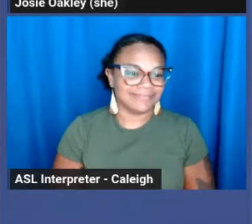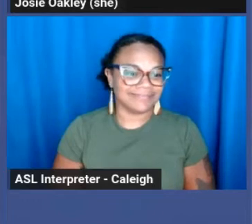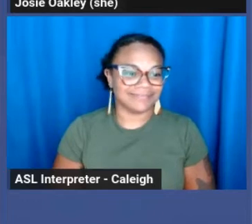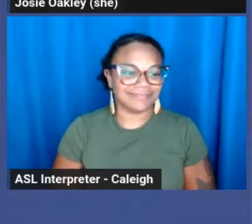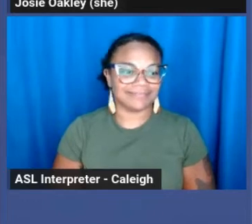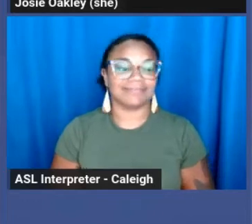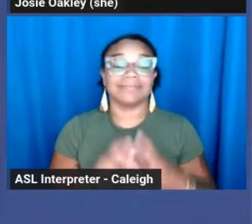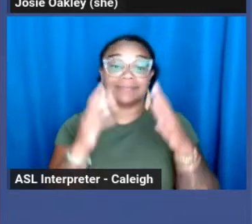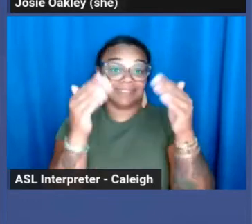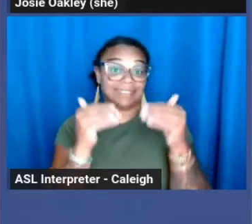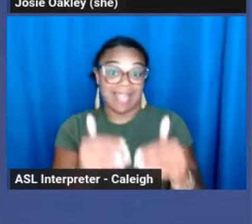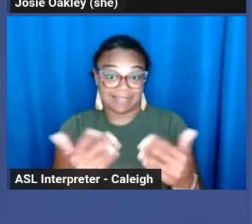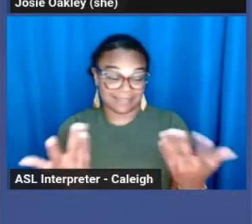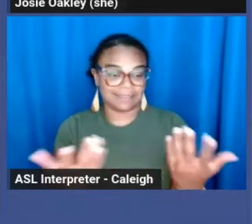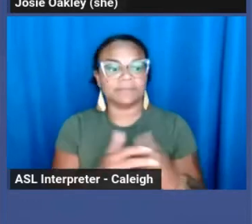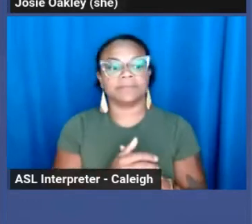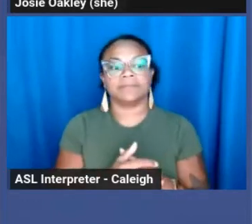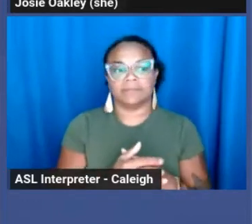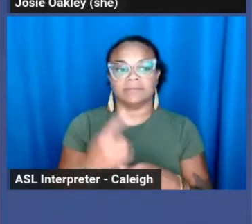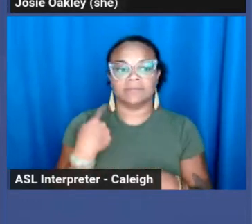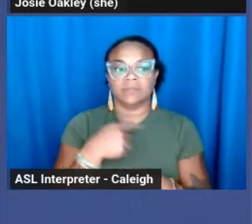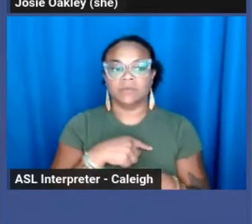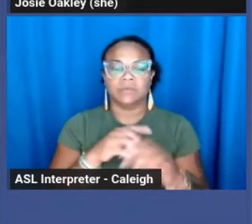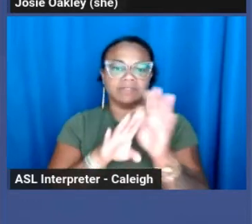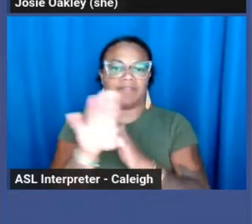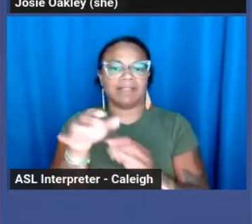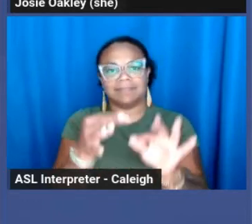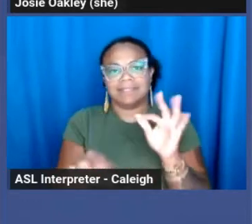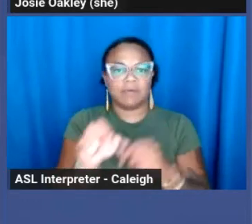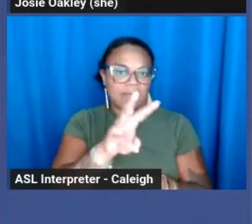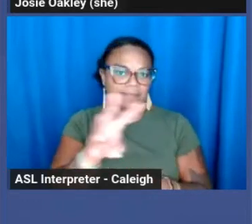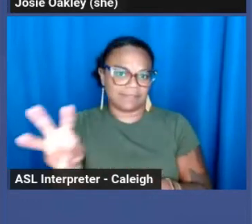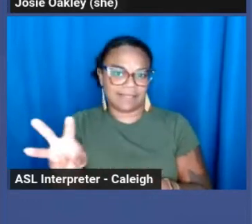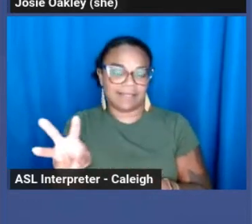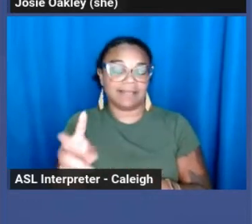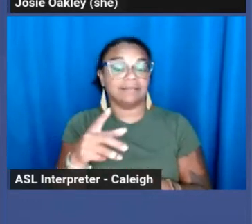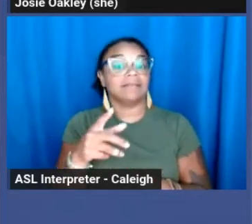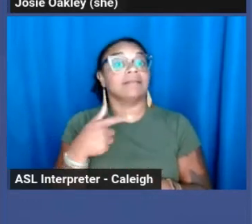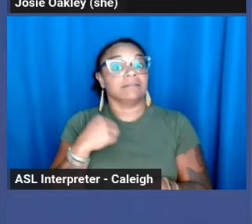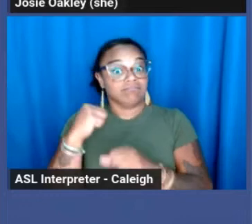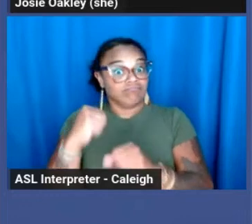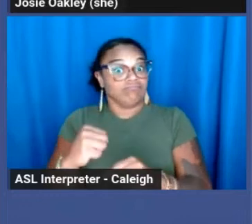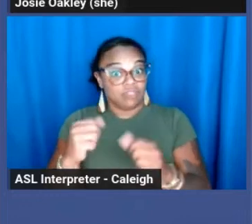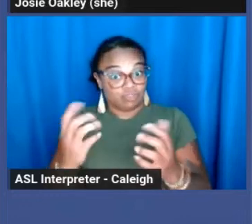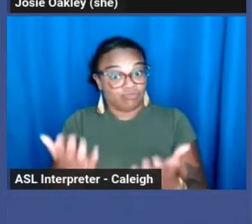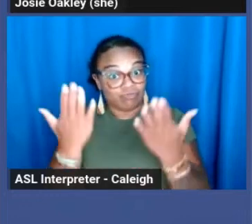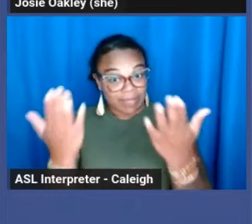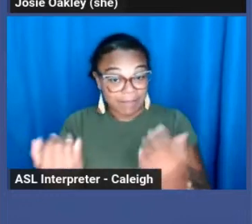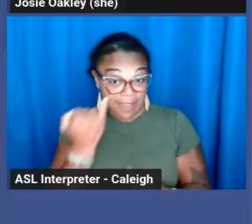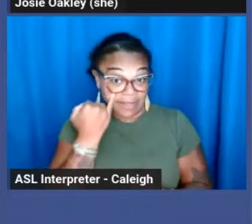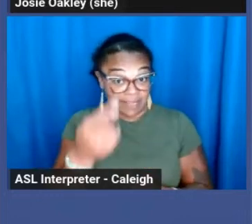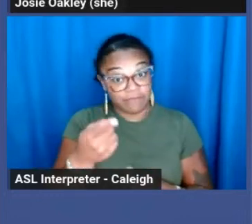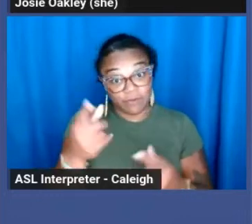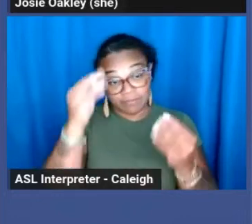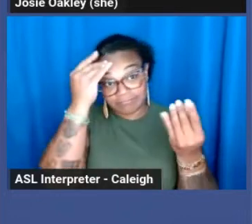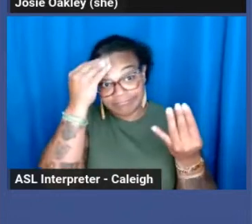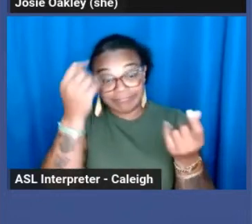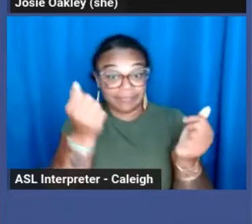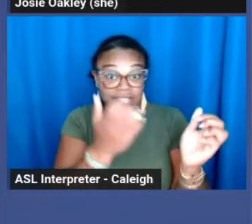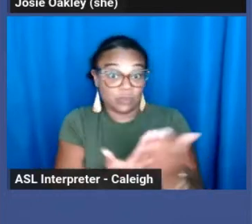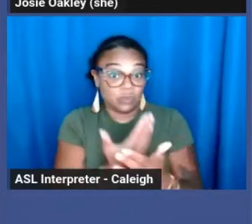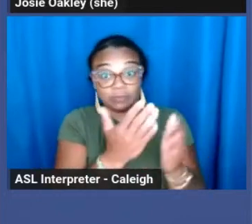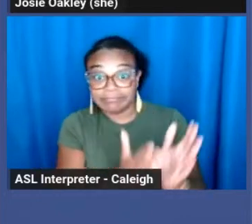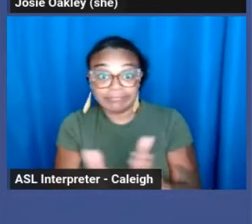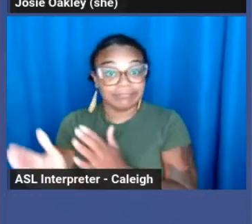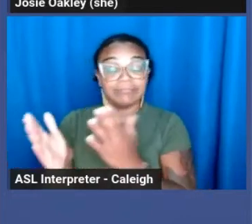The next step we did was to make a simple website. I super recommend this if you're working on an initiative like this, because